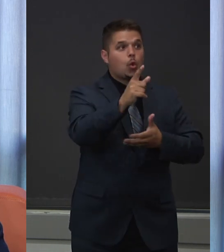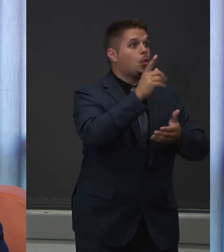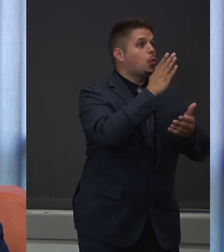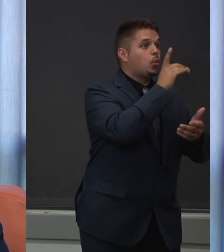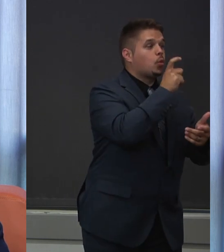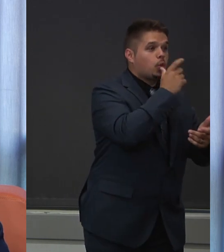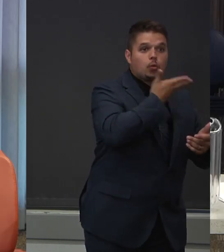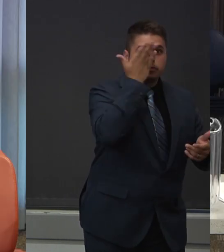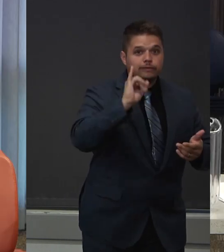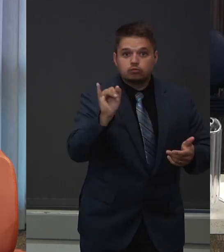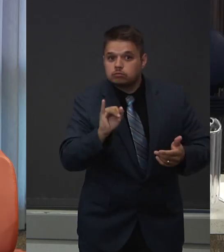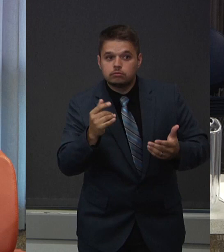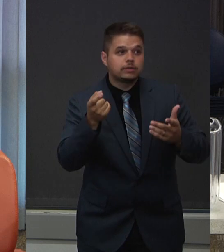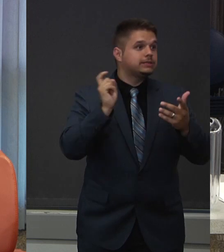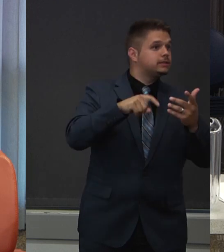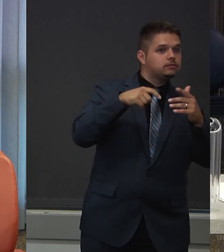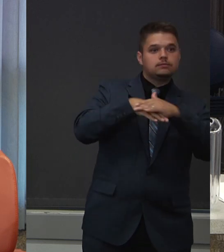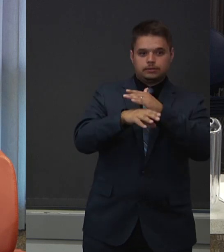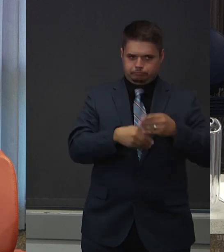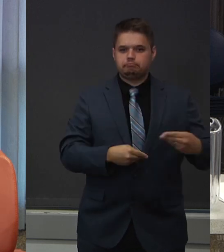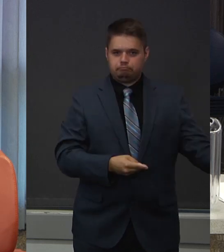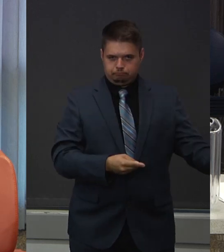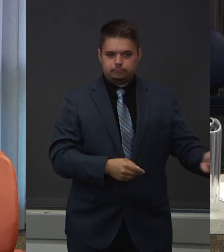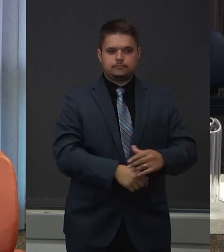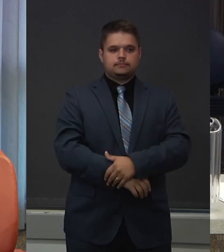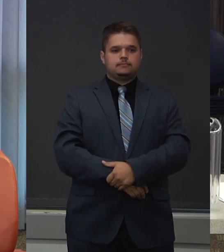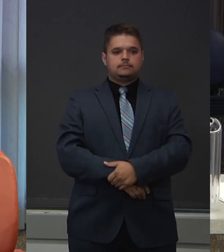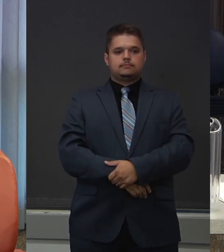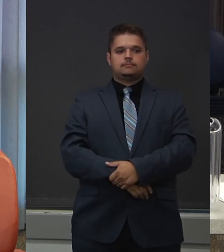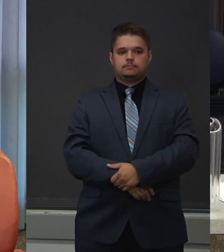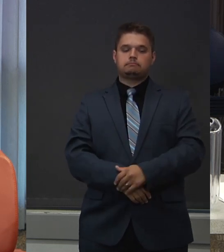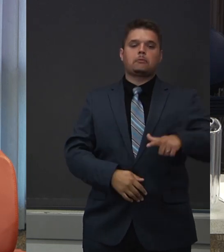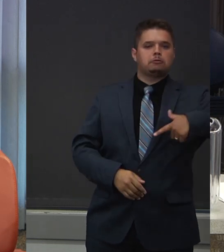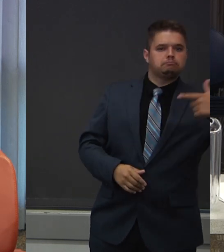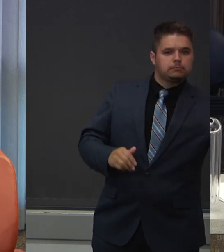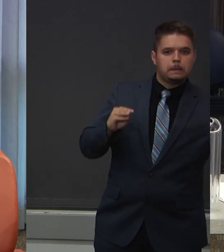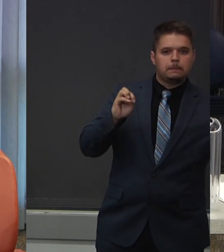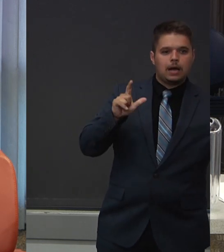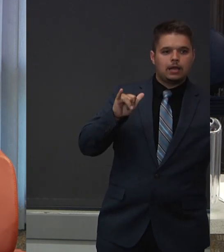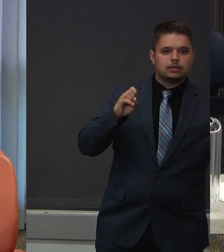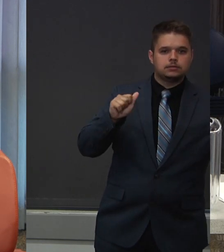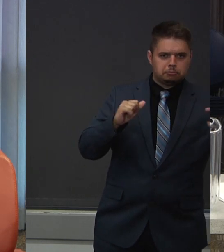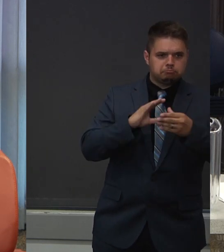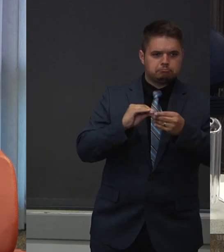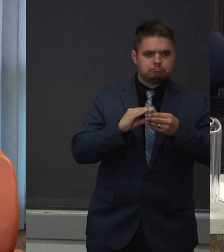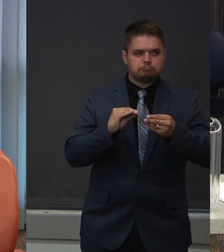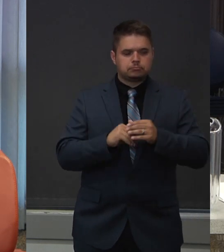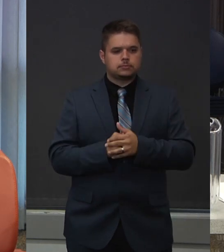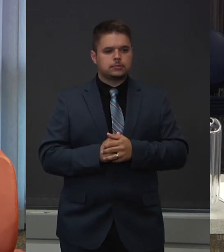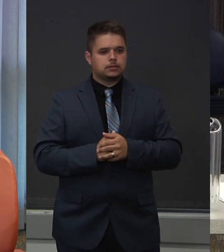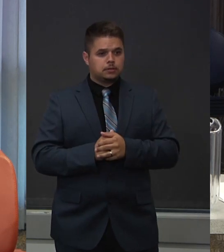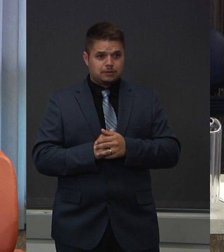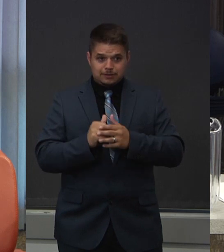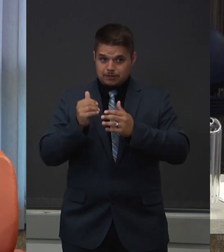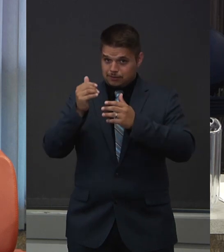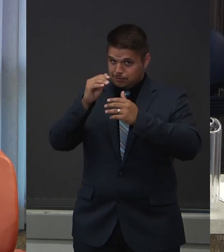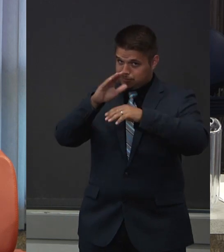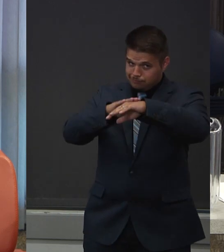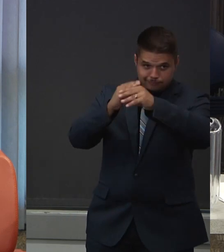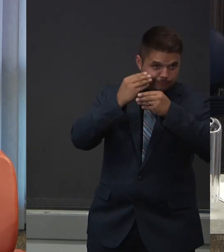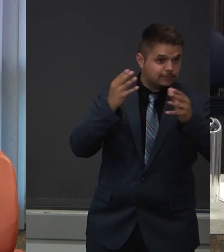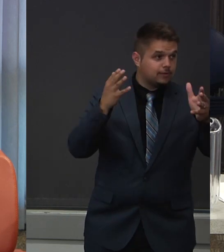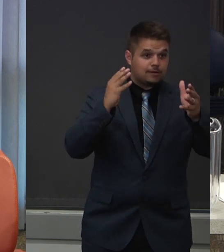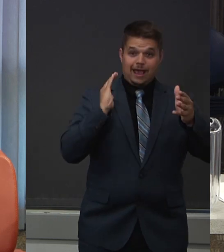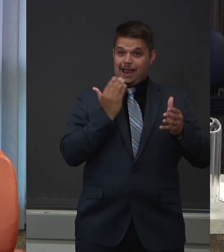I want to finish up with a few more important points. First, I wanted to let you know that on our website at healthoregon